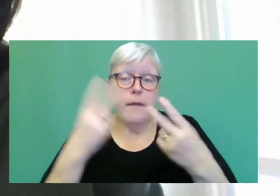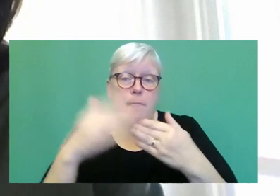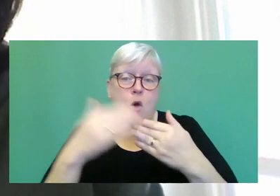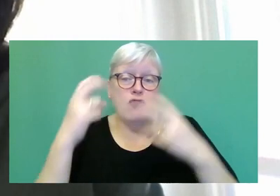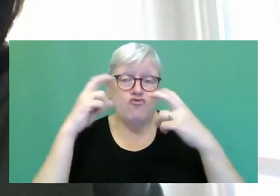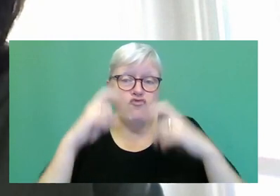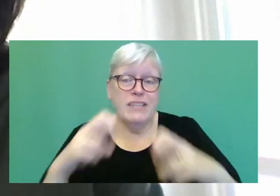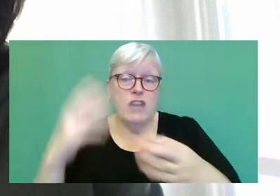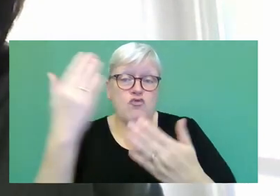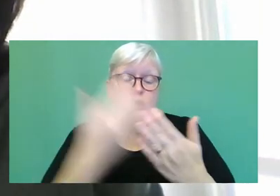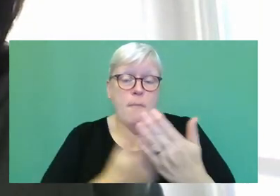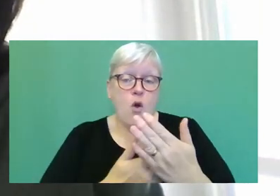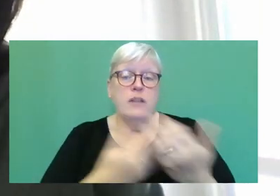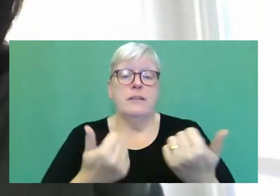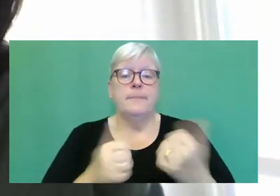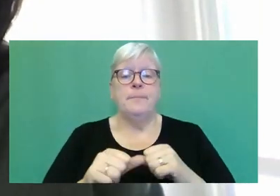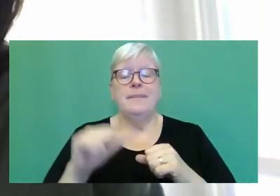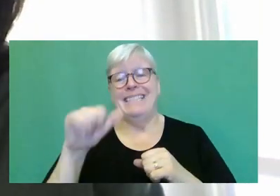Yeah, yeah, yeah, absolutely.